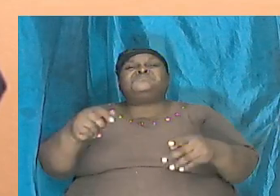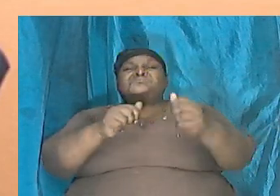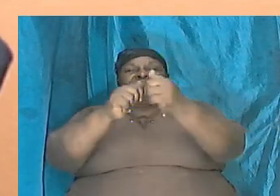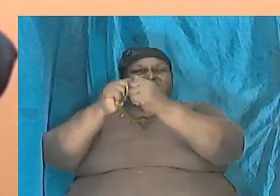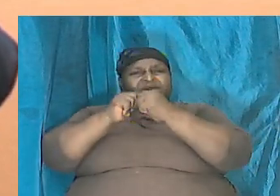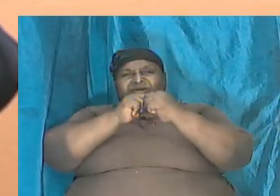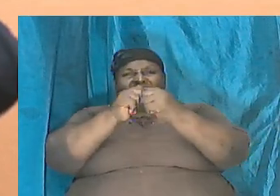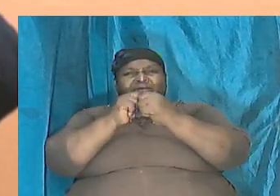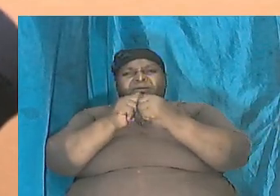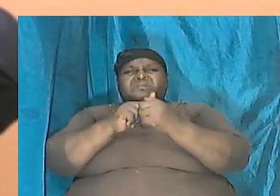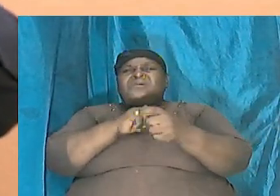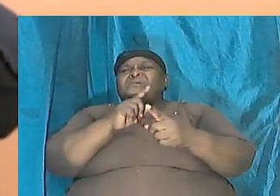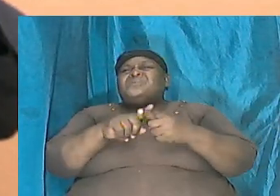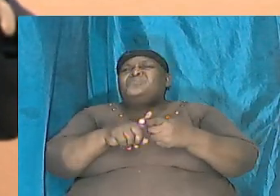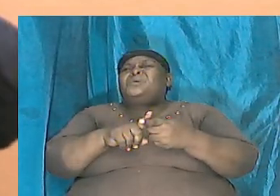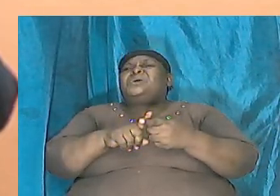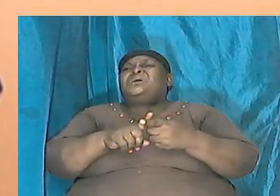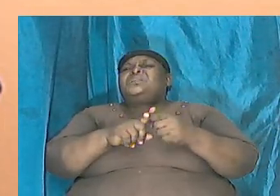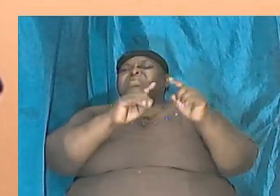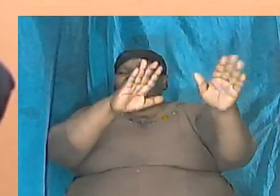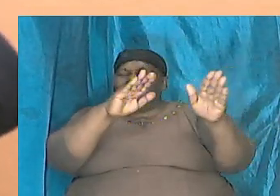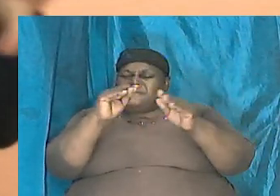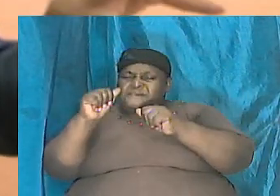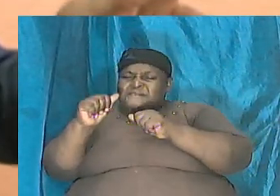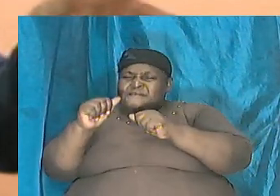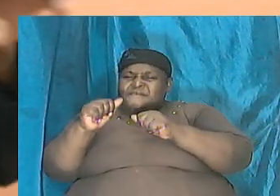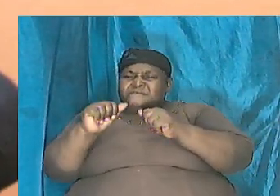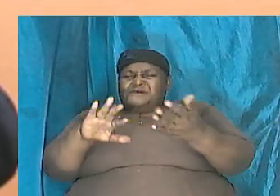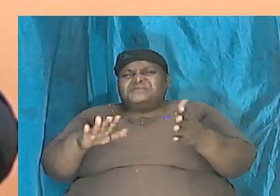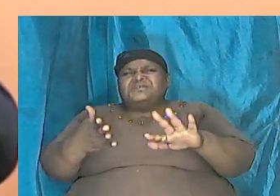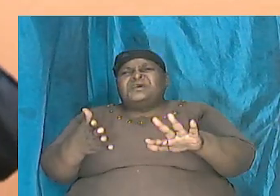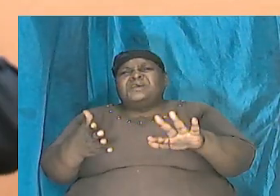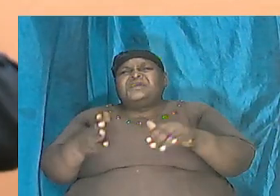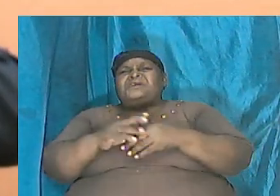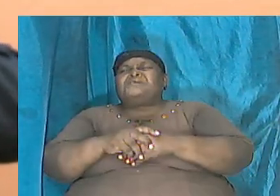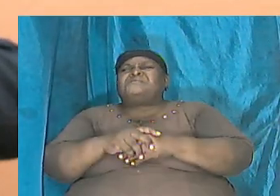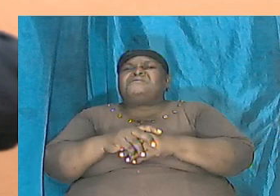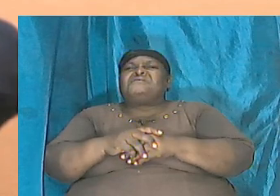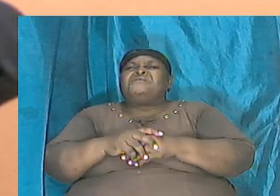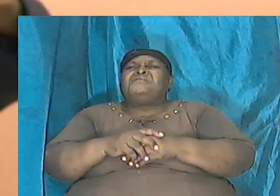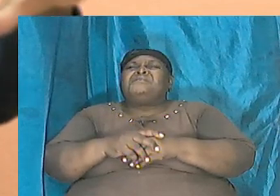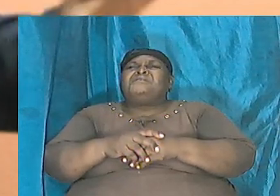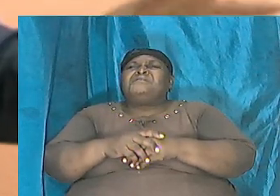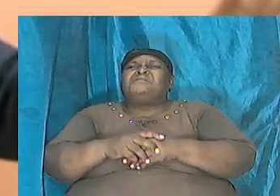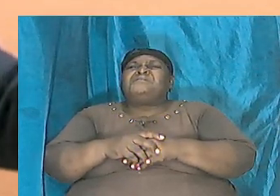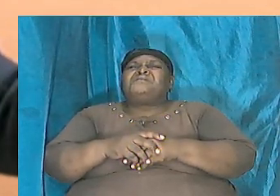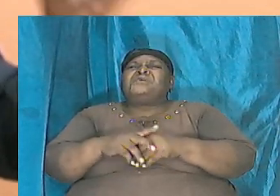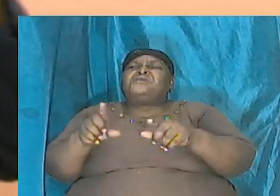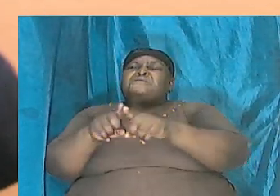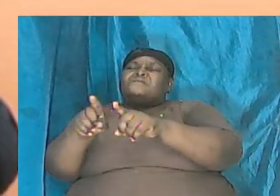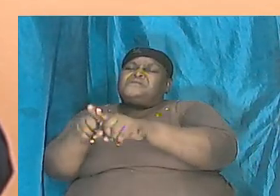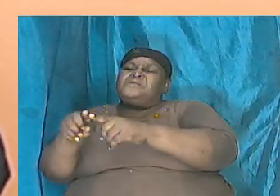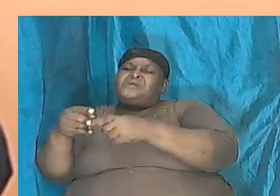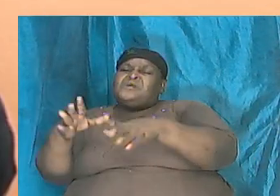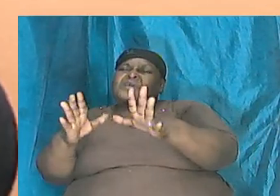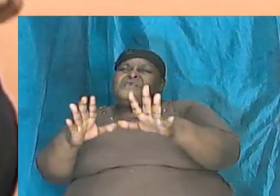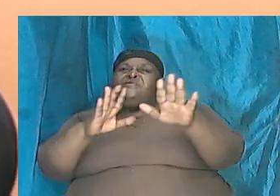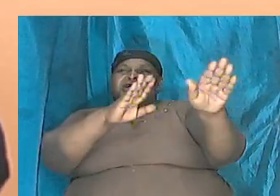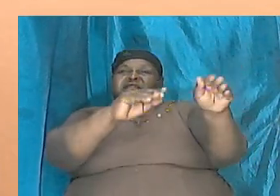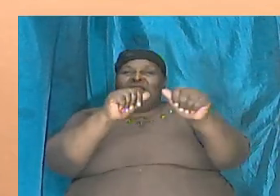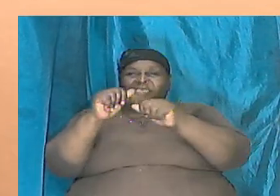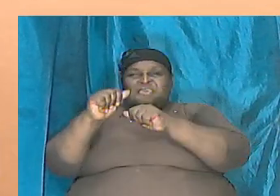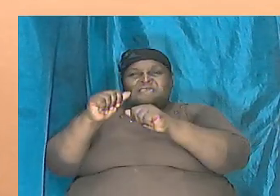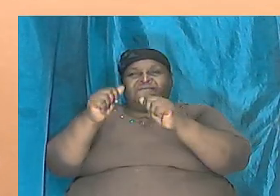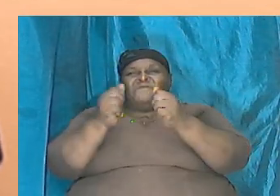and when they eventually left or dispersed or went their different ways, they left with